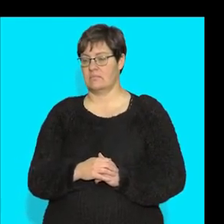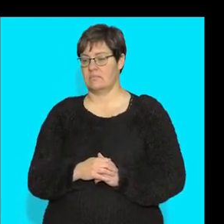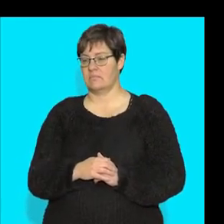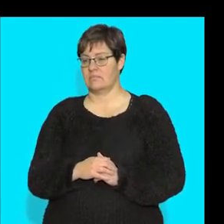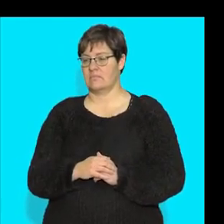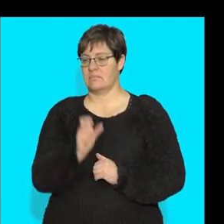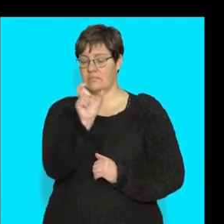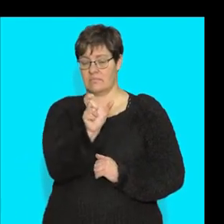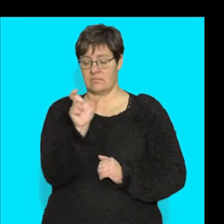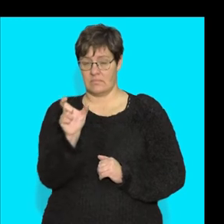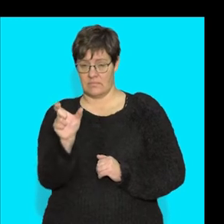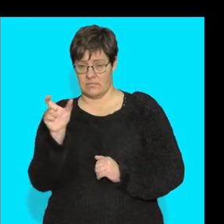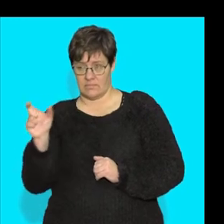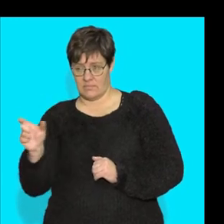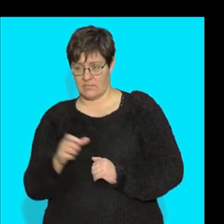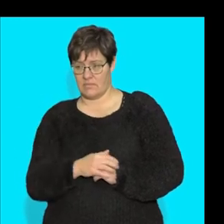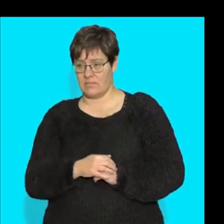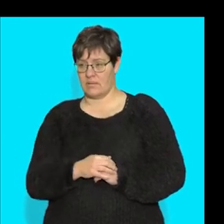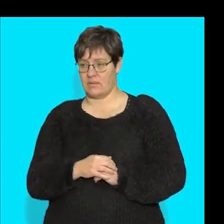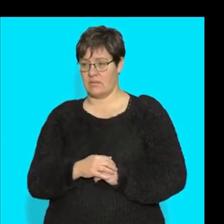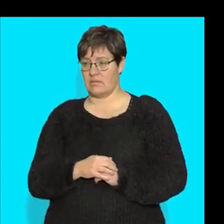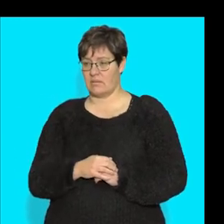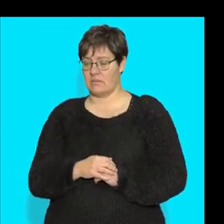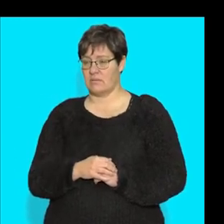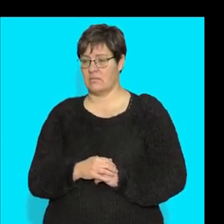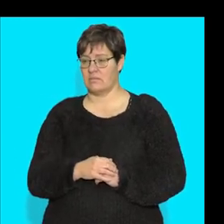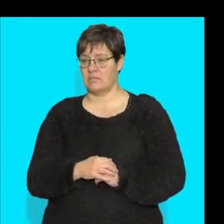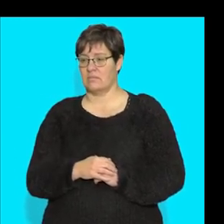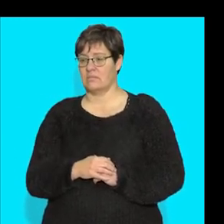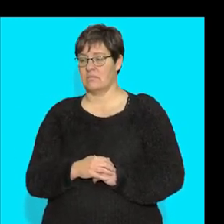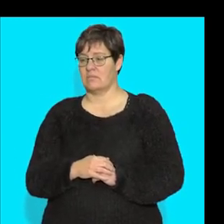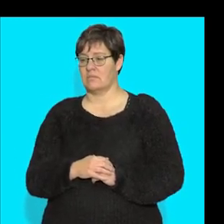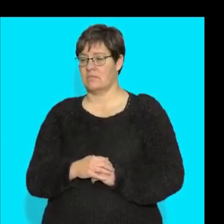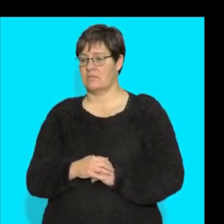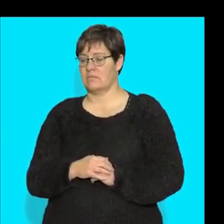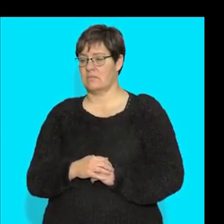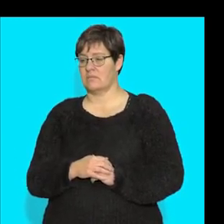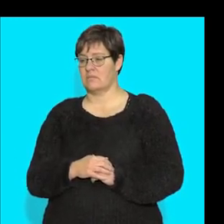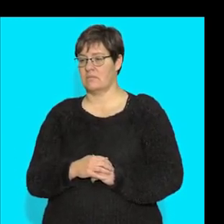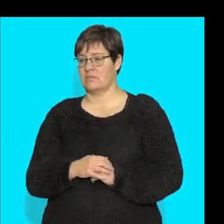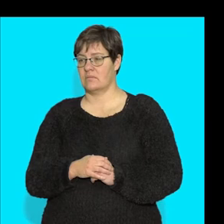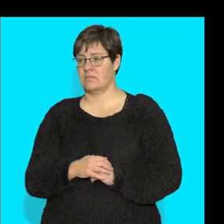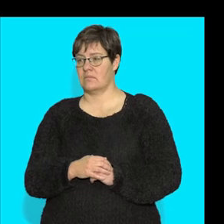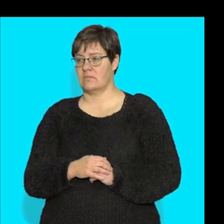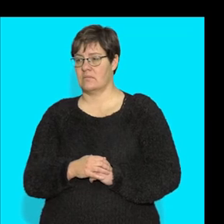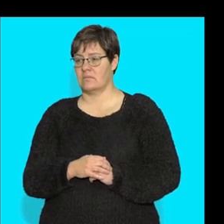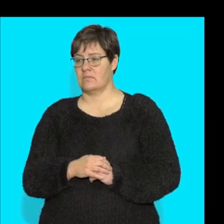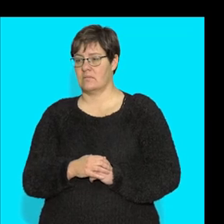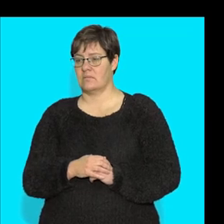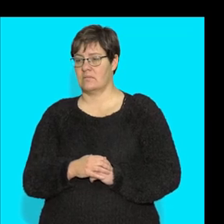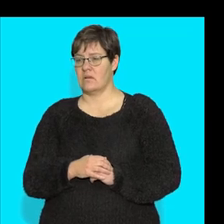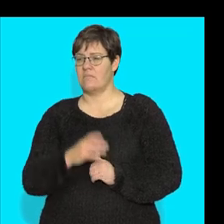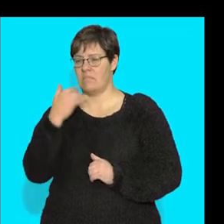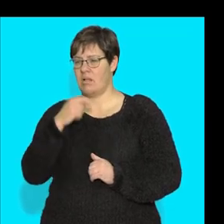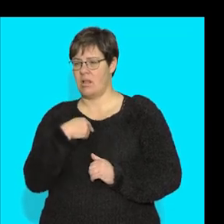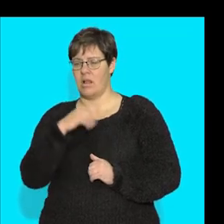measurement is the same in between them. There, 50, okay, so 20. Let me go back a